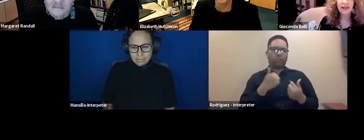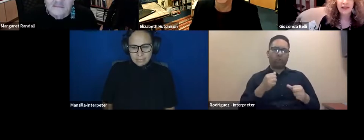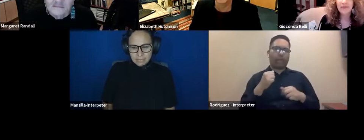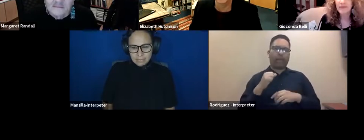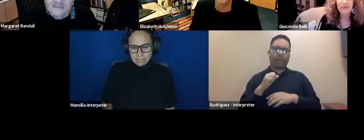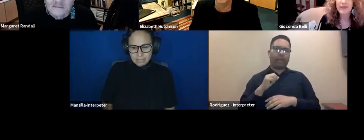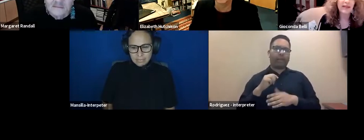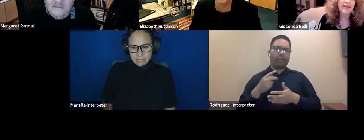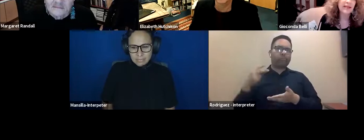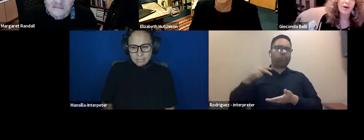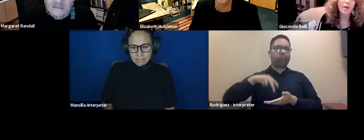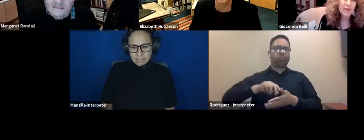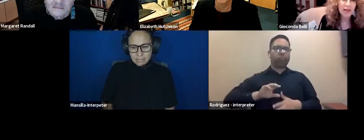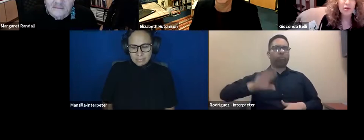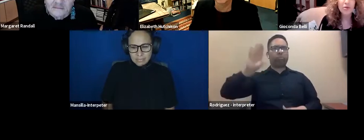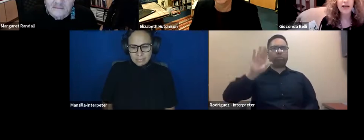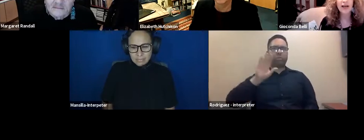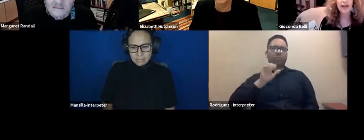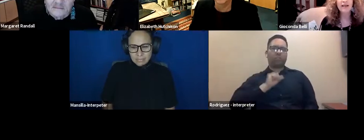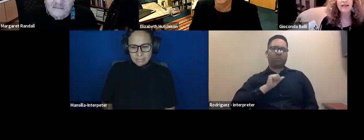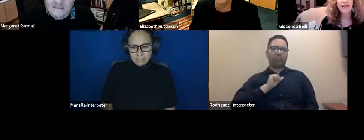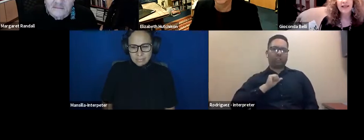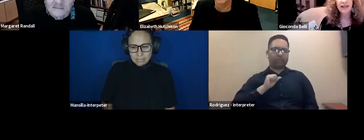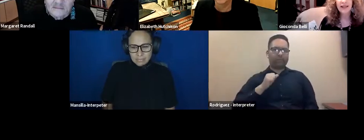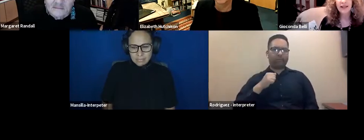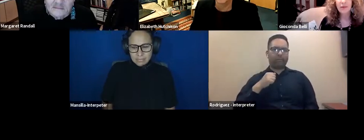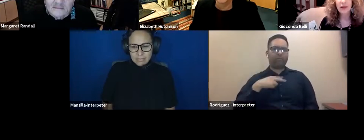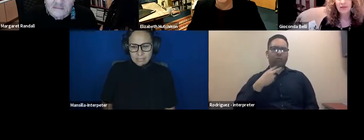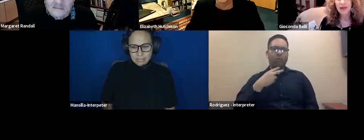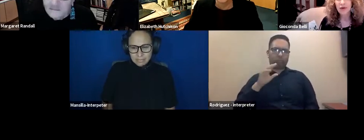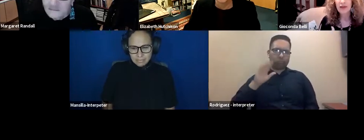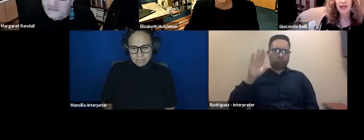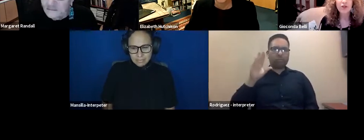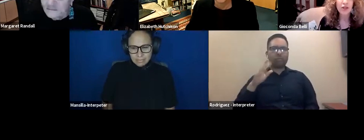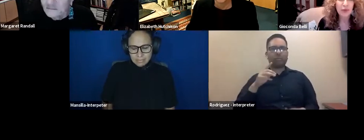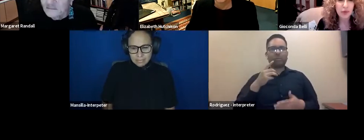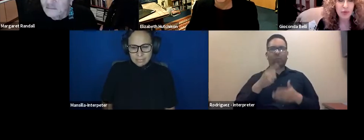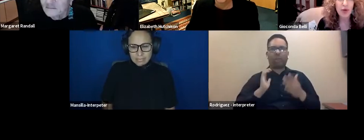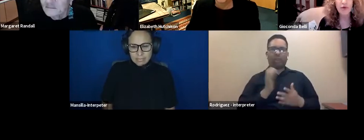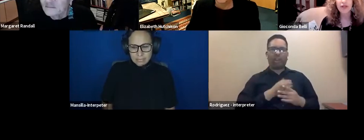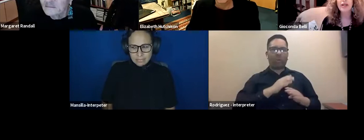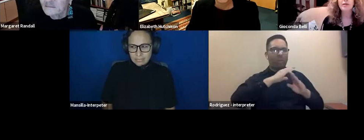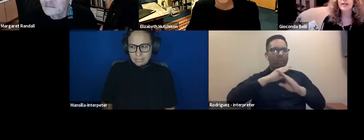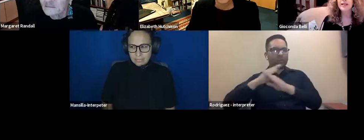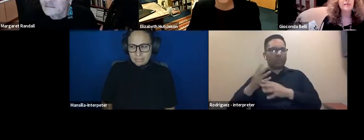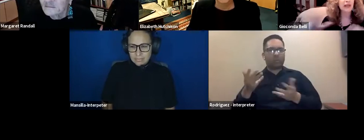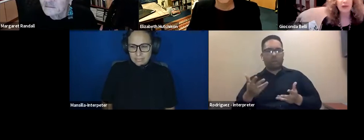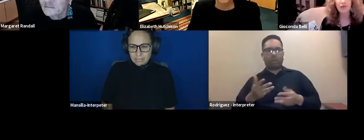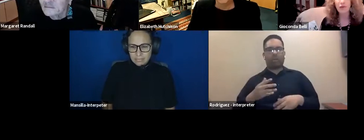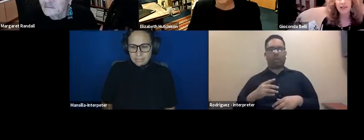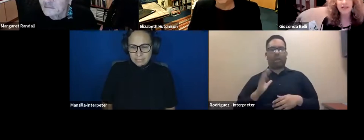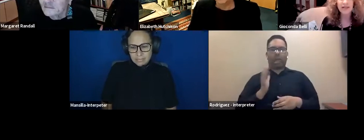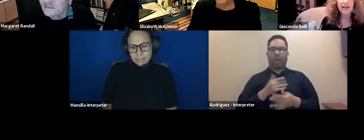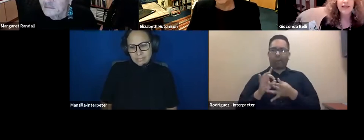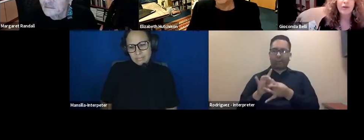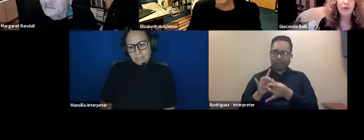the, the, the obstacles we had, the, what our relationship to our children in the middle